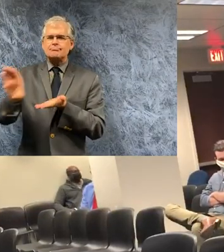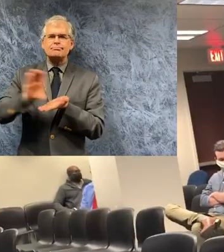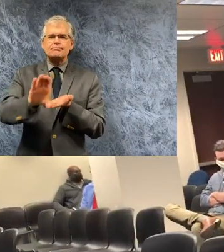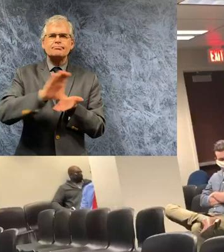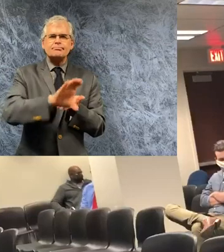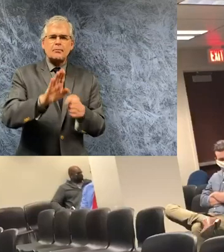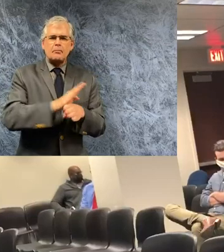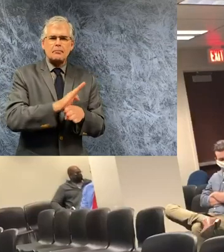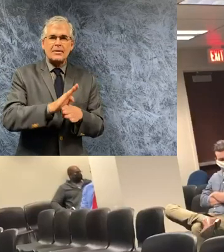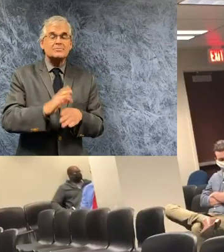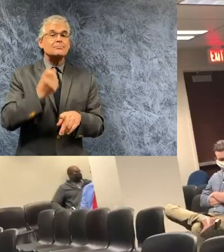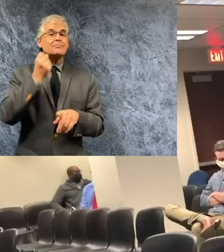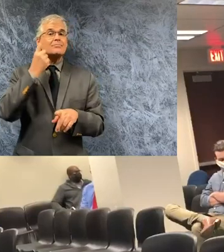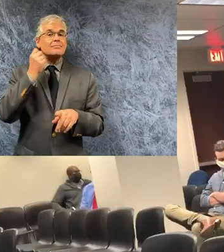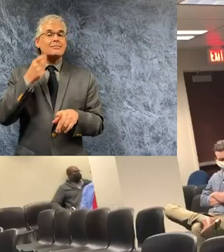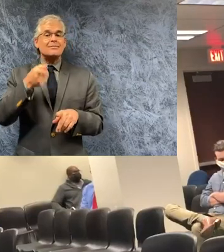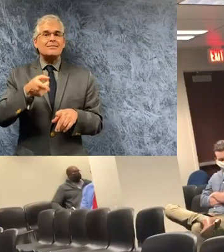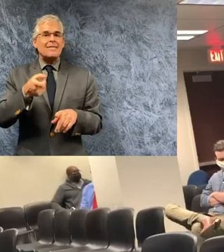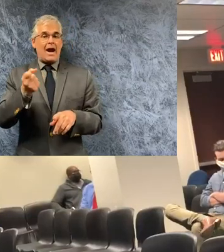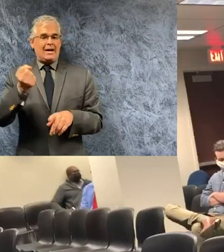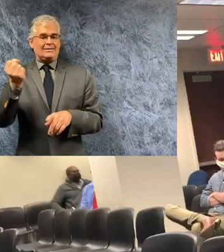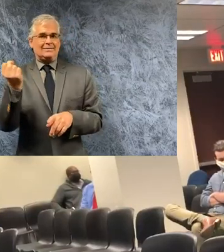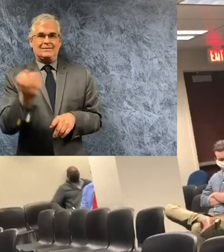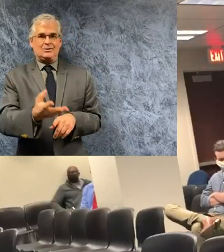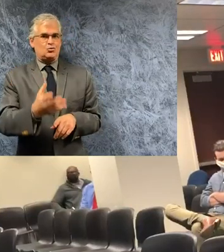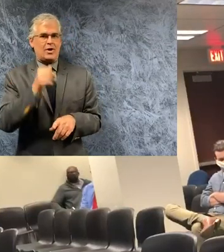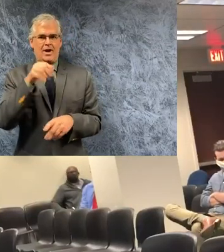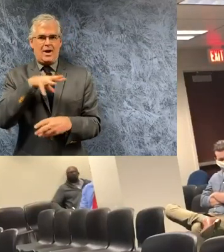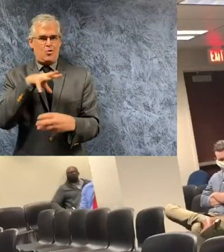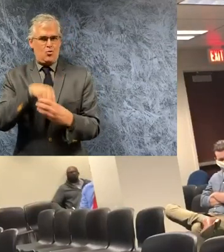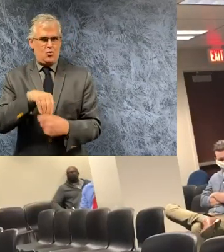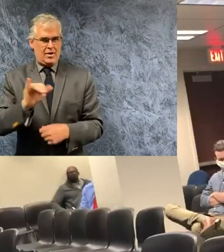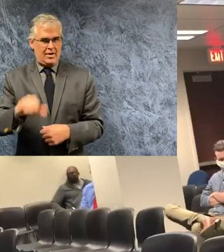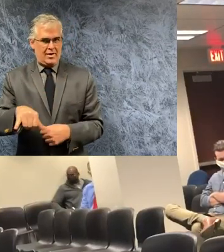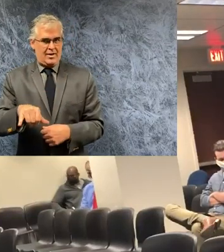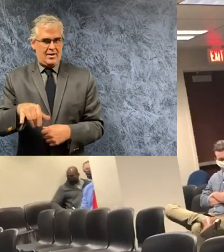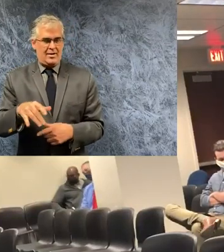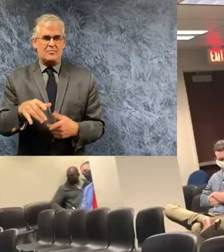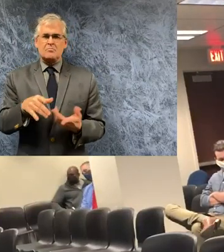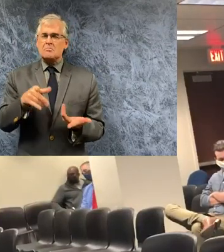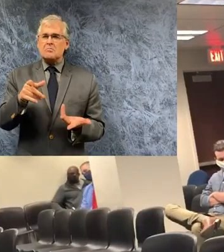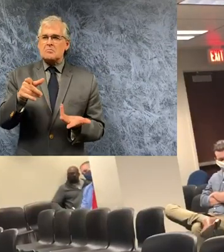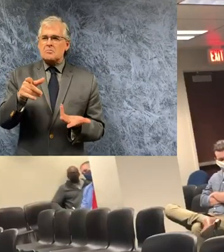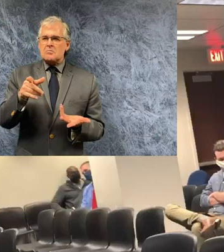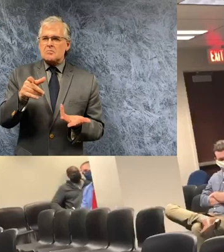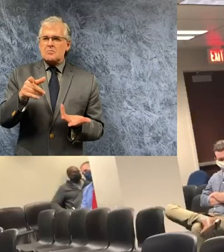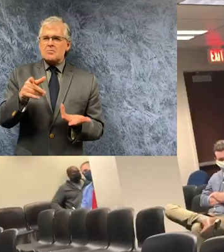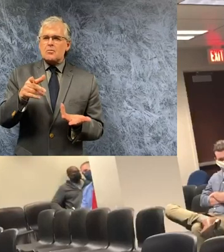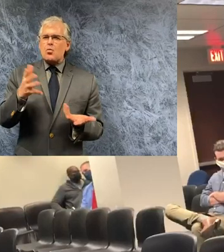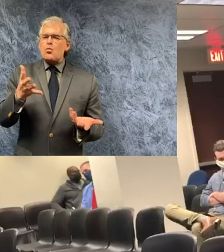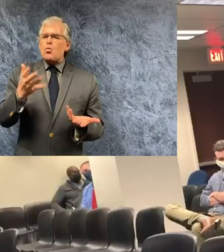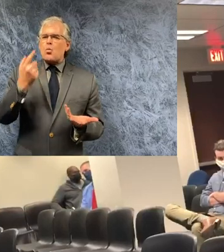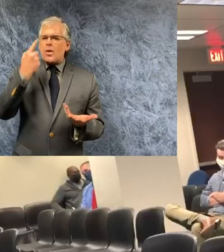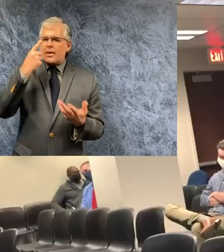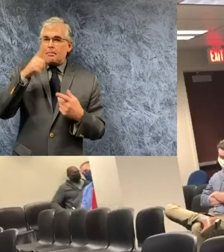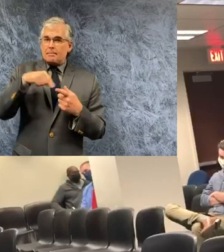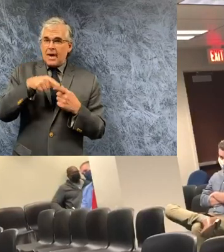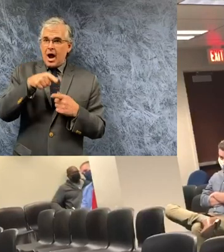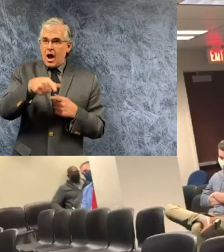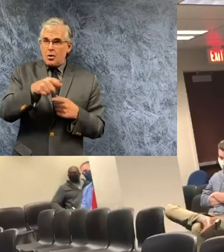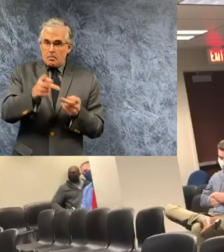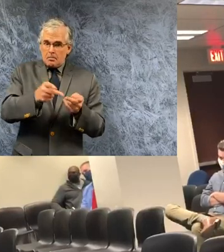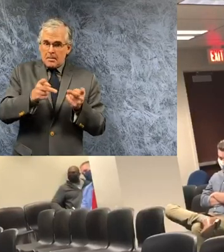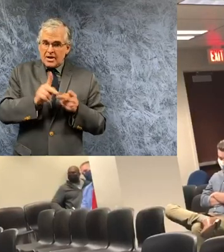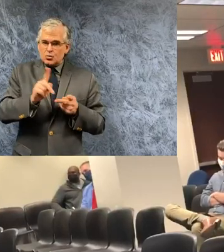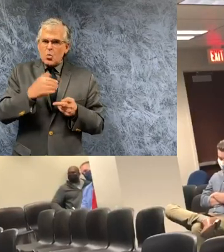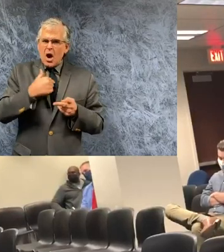included in that because they have gaming do you have any thoughts on the small gaming the companies that use gaming in their facilities as it